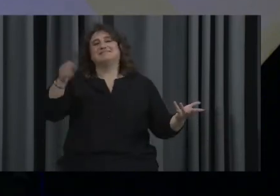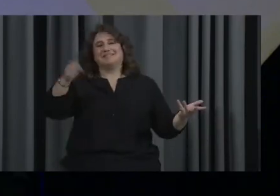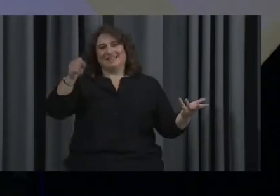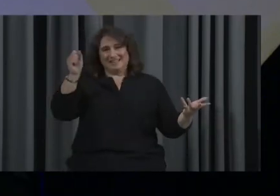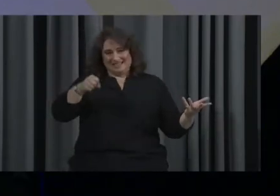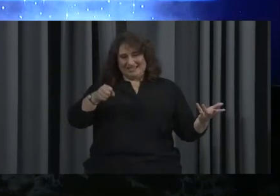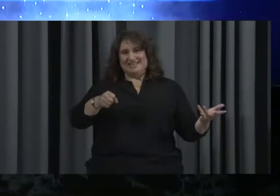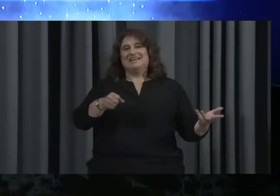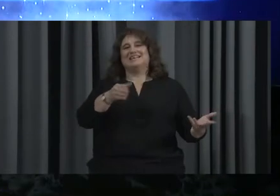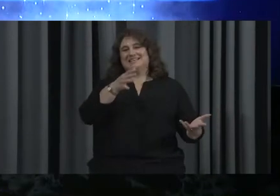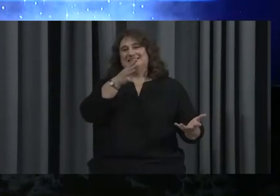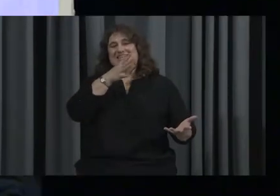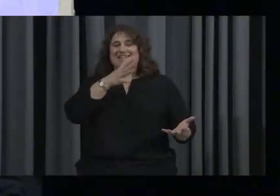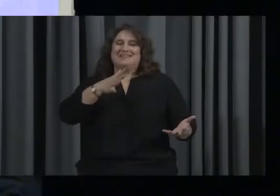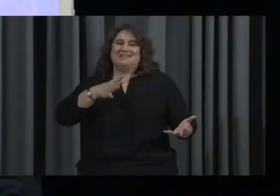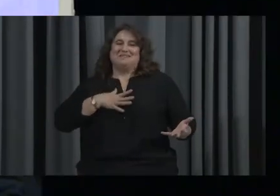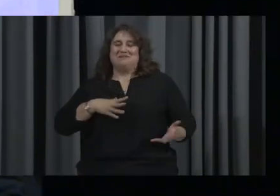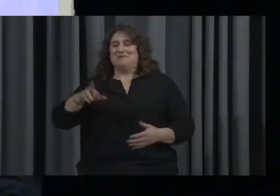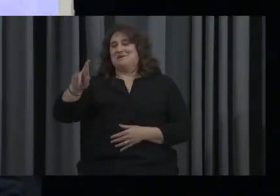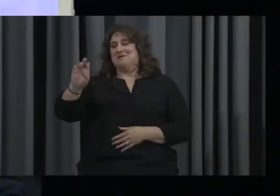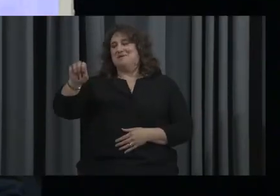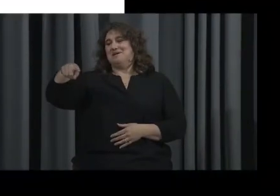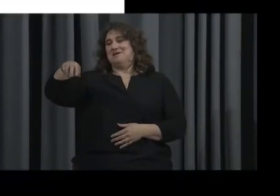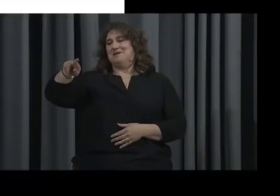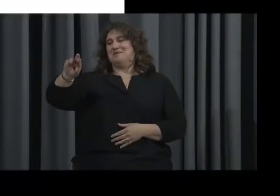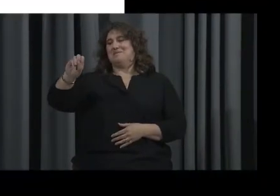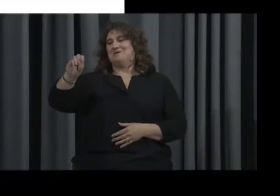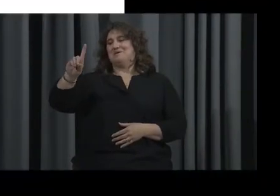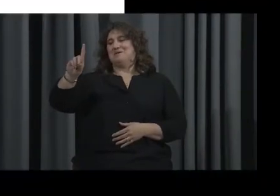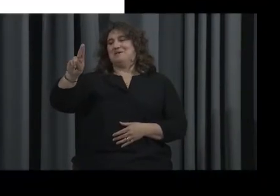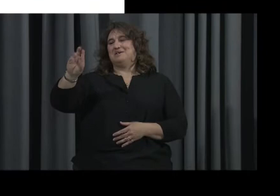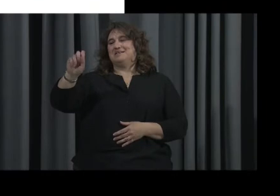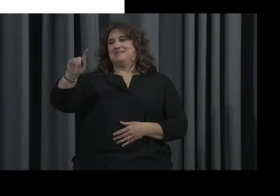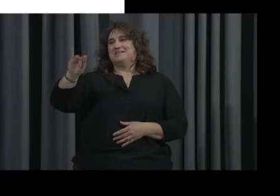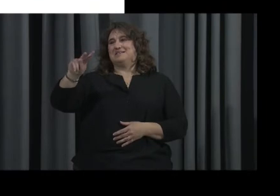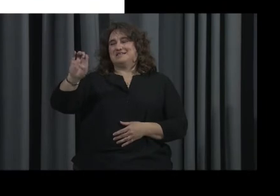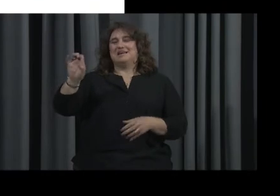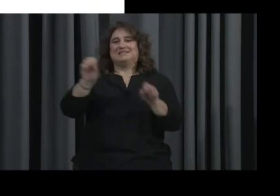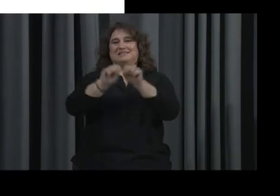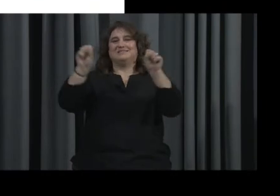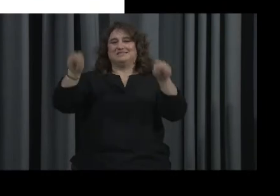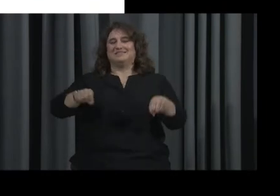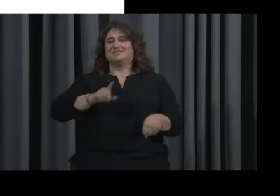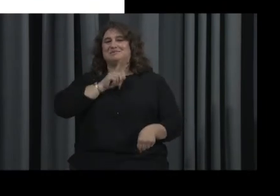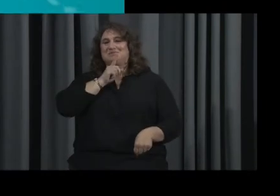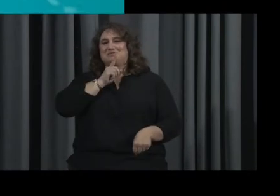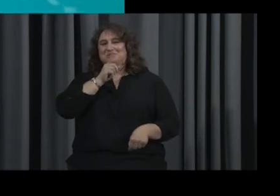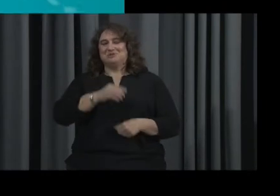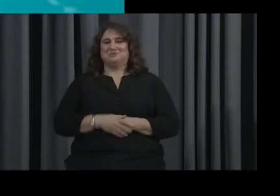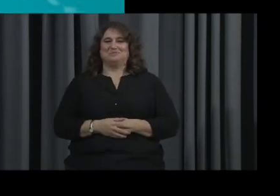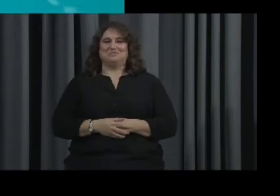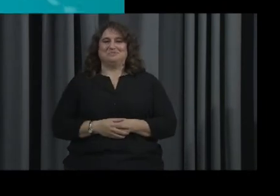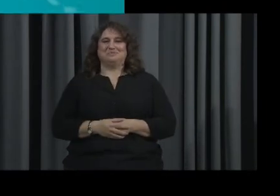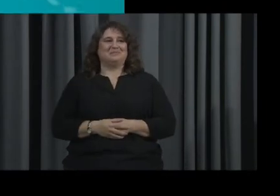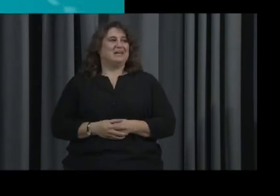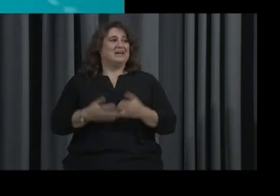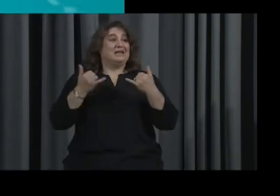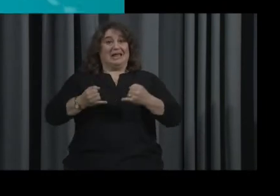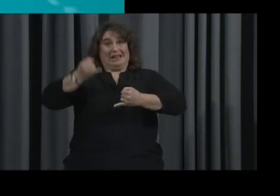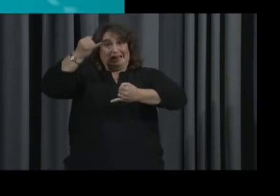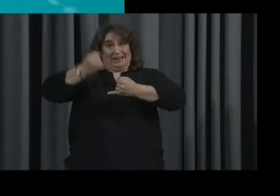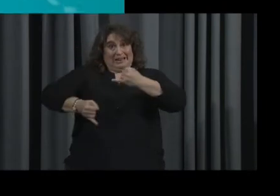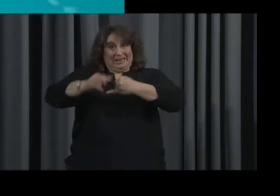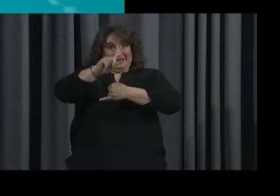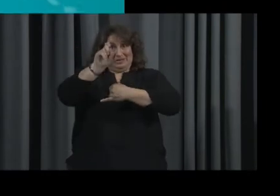reproductive system. Yeah. That's correct. That's correct. Trent. Yay. All right, everyone. And this is our